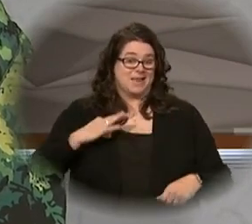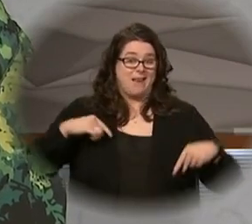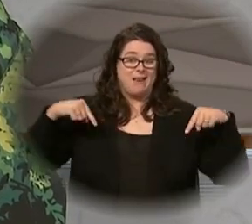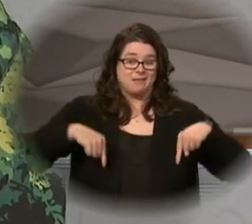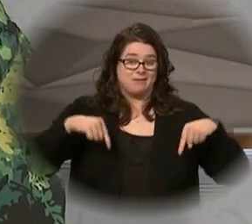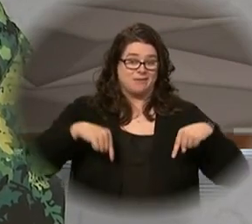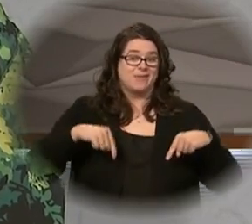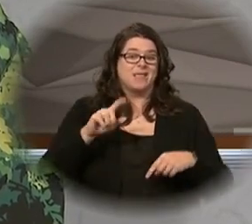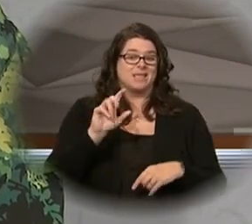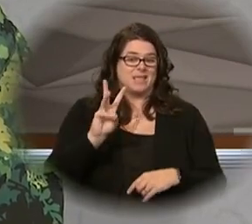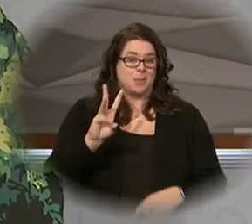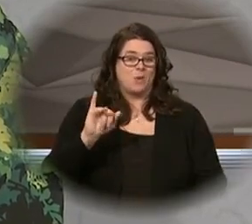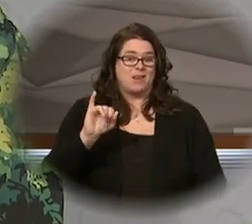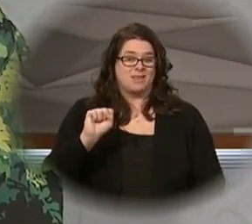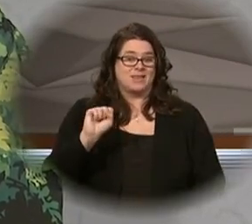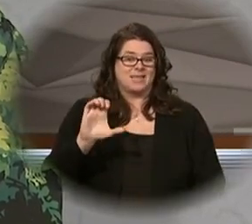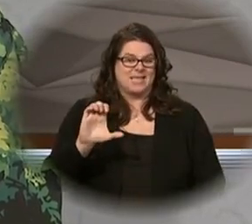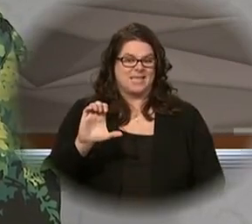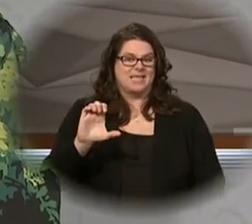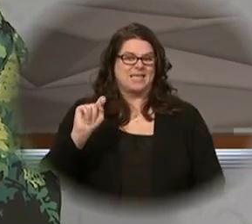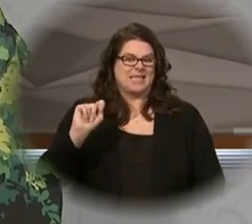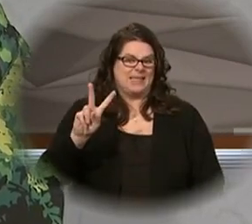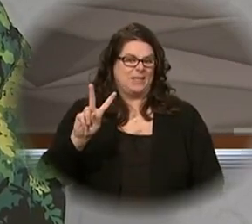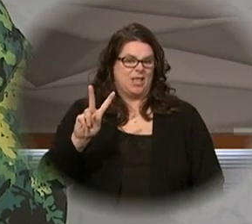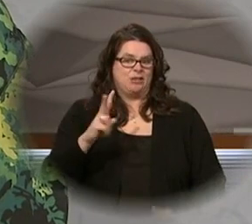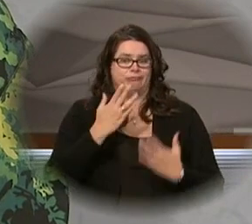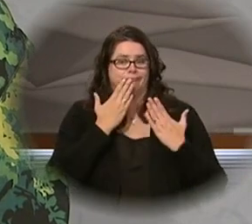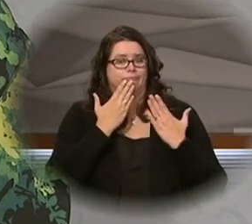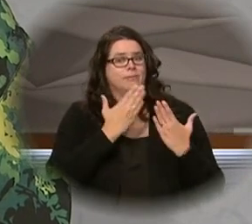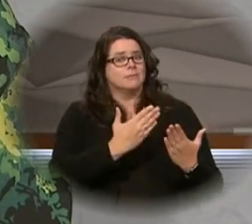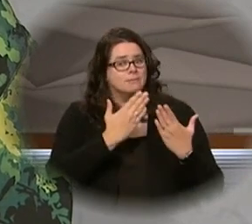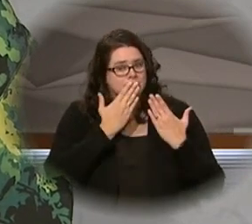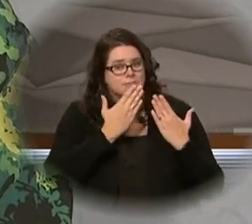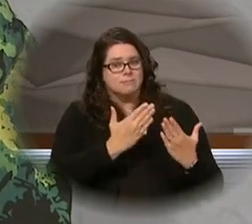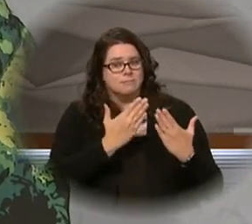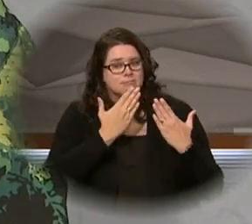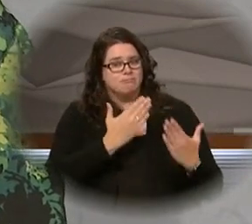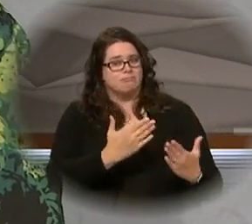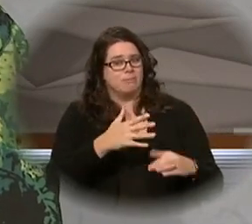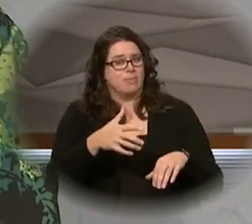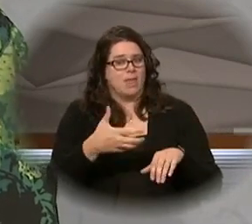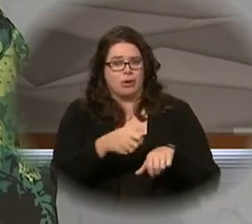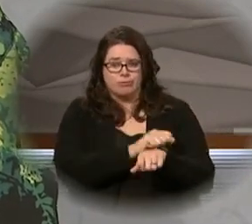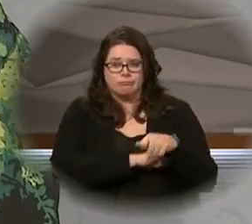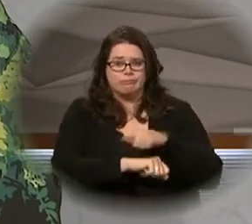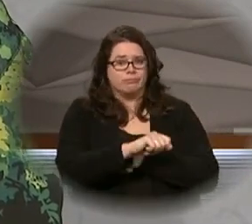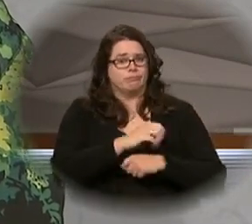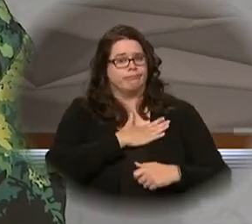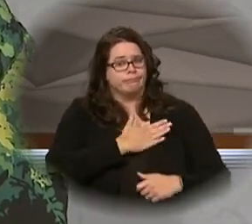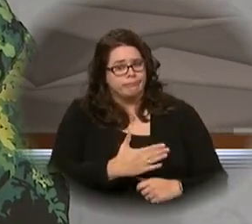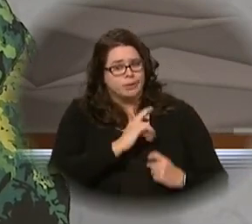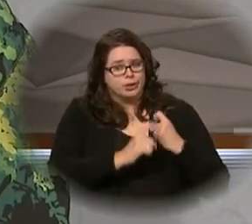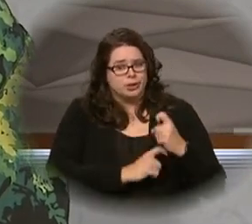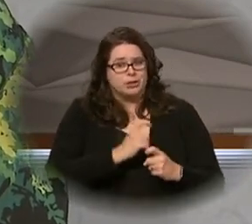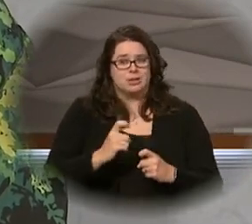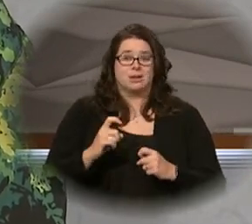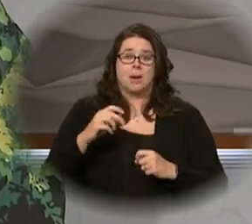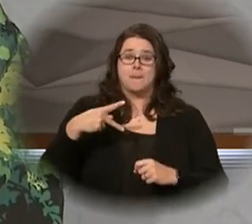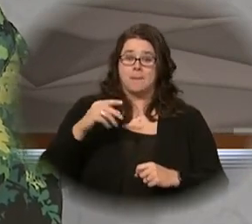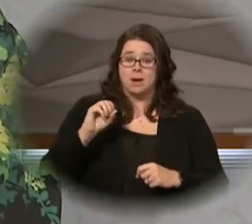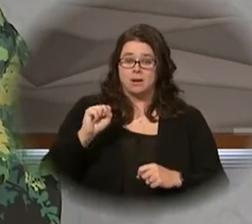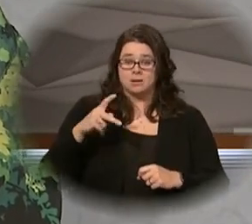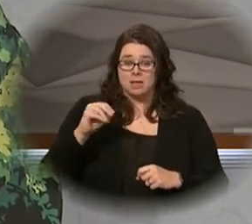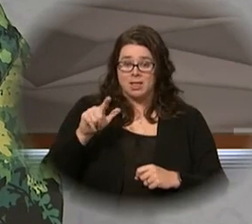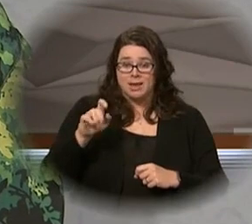staff of WISC-TV. On behalf of Monsignor Larry and the Apostolate,